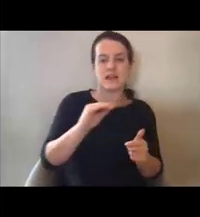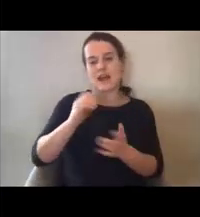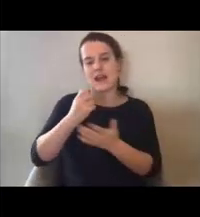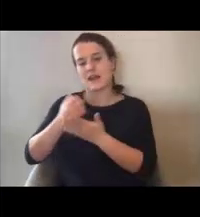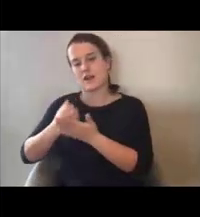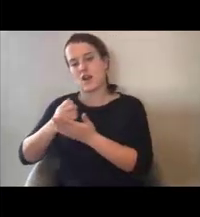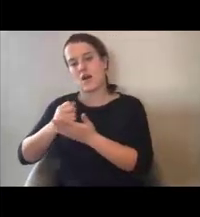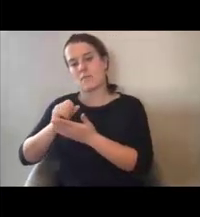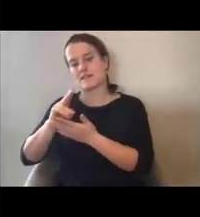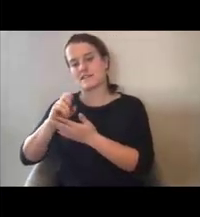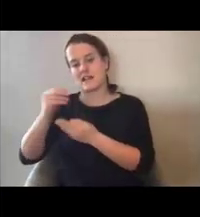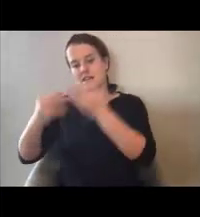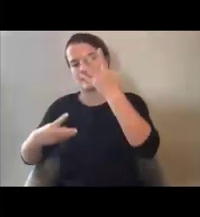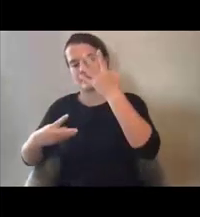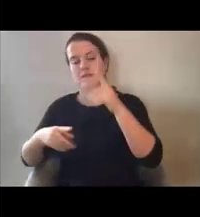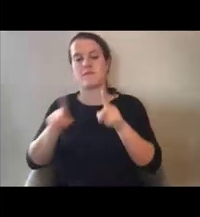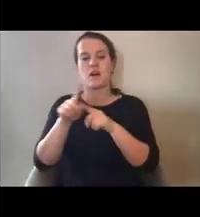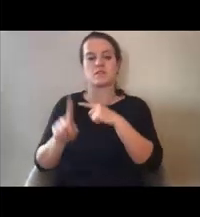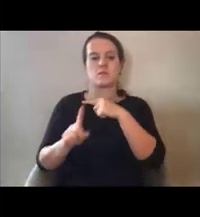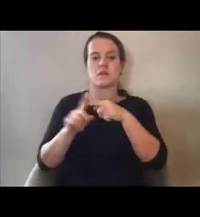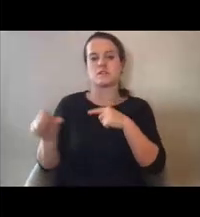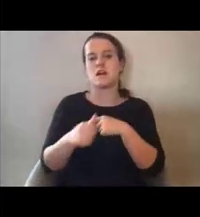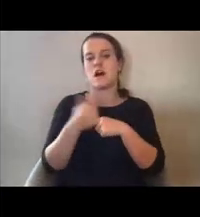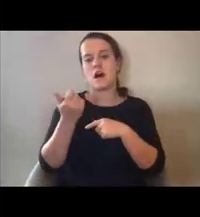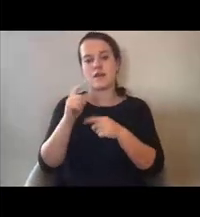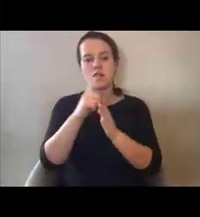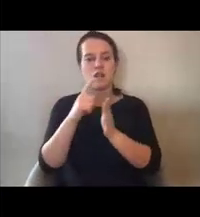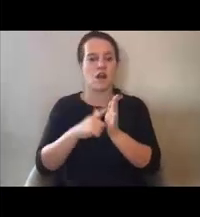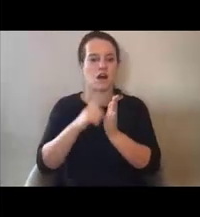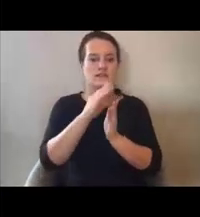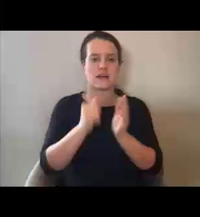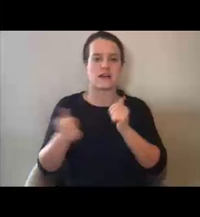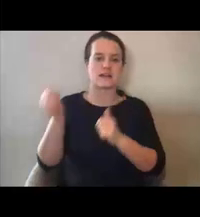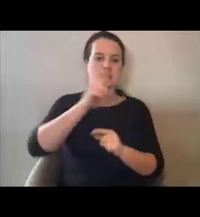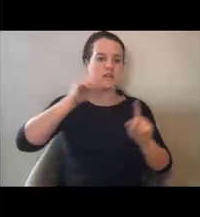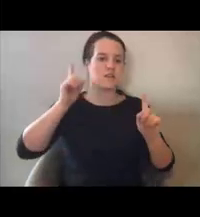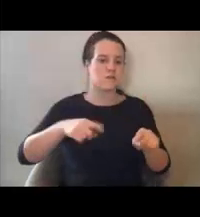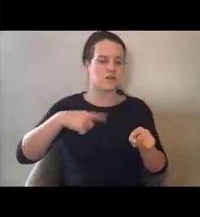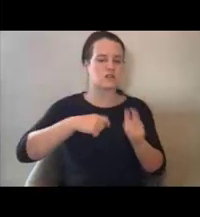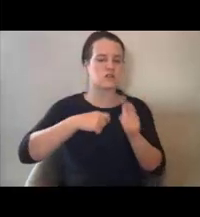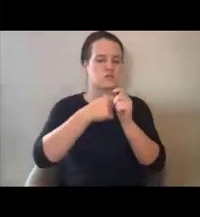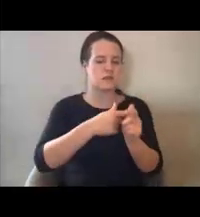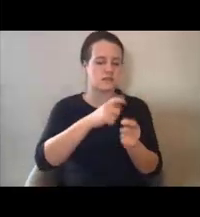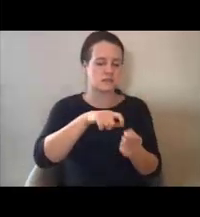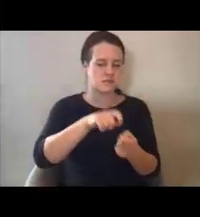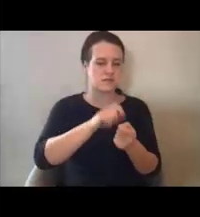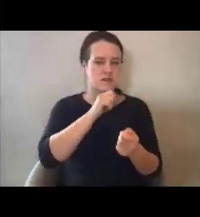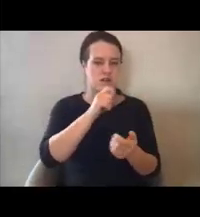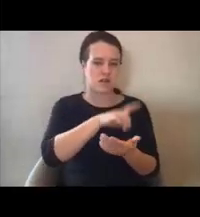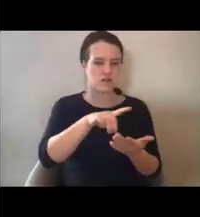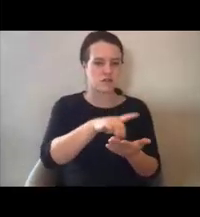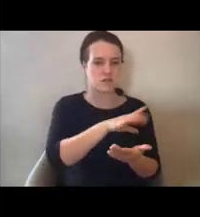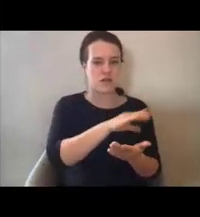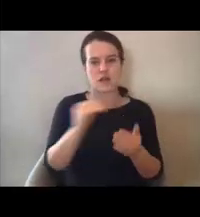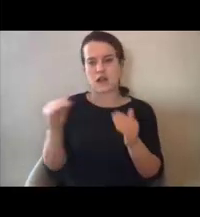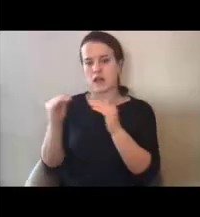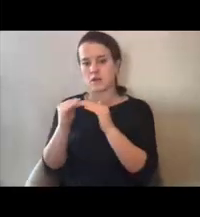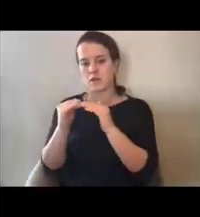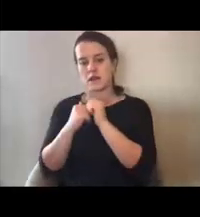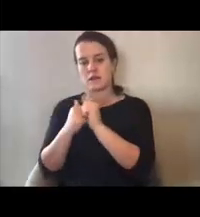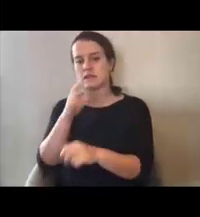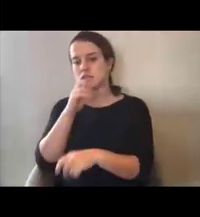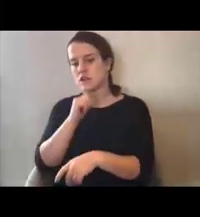And numerous other laws and executive orders focus explicitly on non-discrimination and equity based on age,